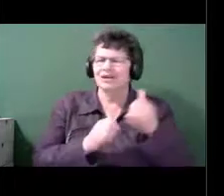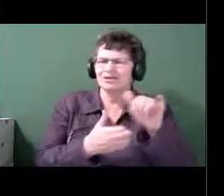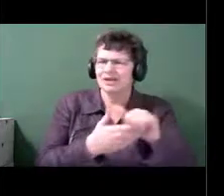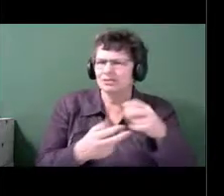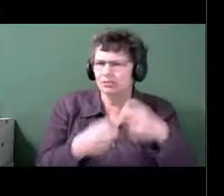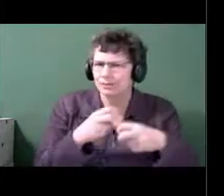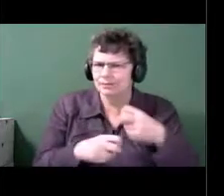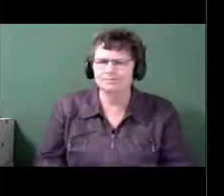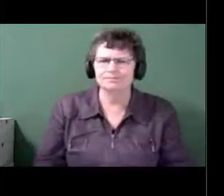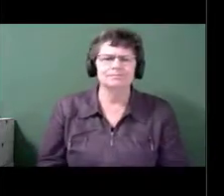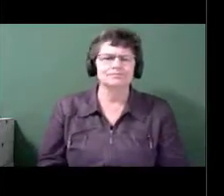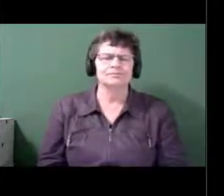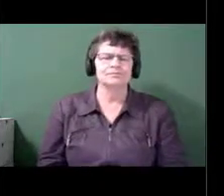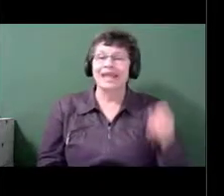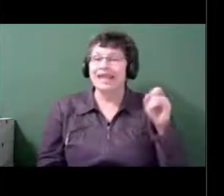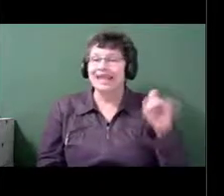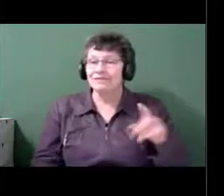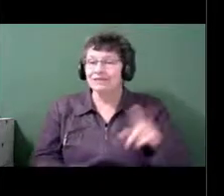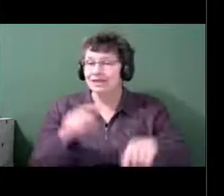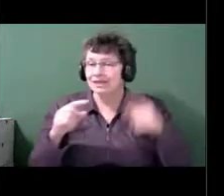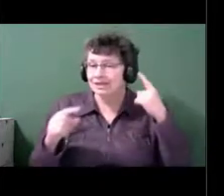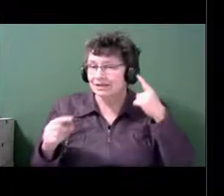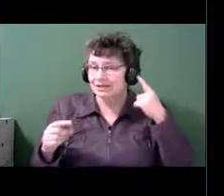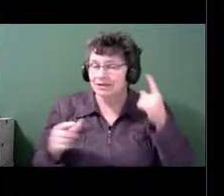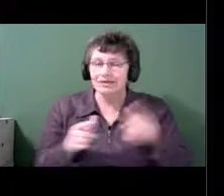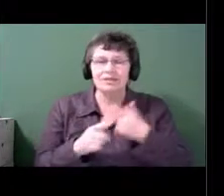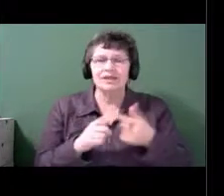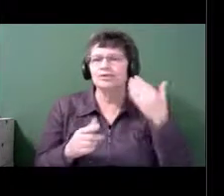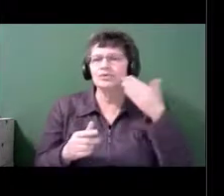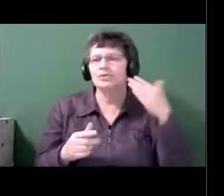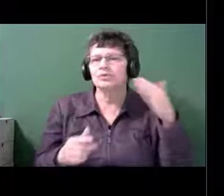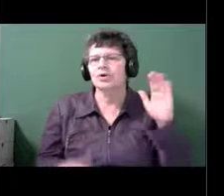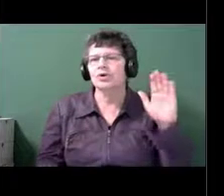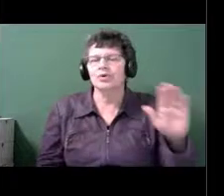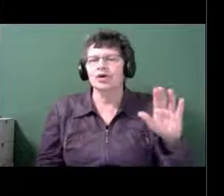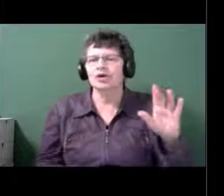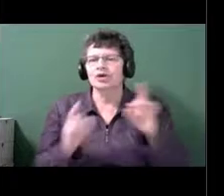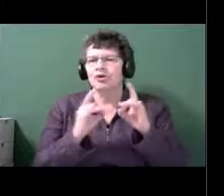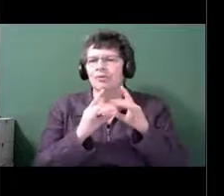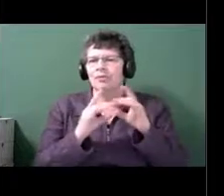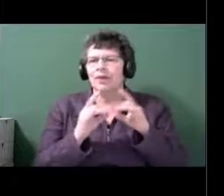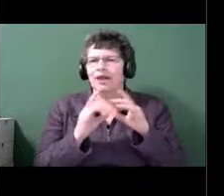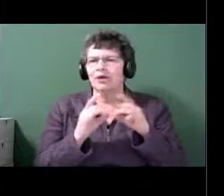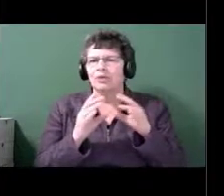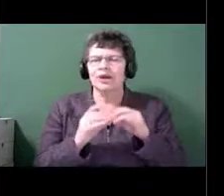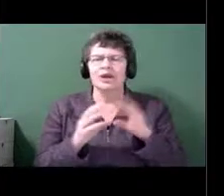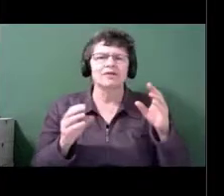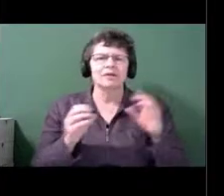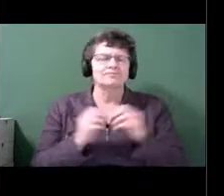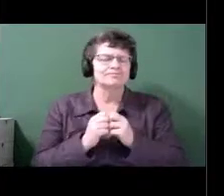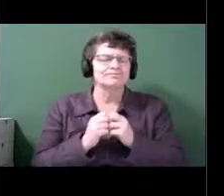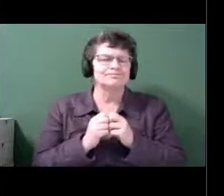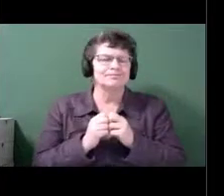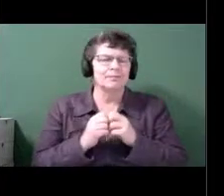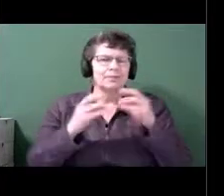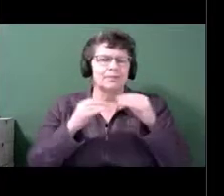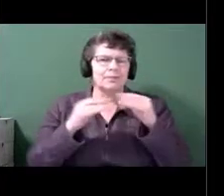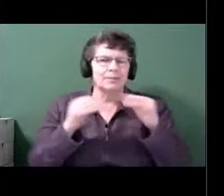don't hear a small bird chirping. But actually, hearing loss can affect how